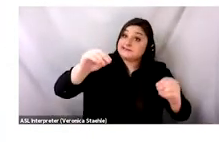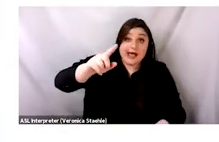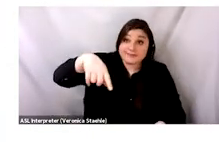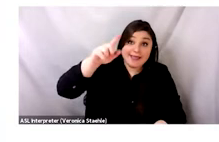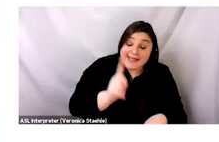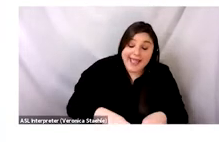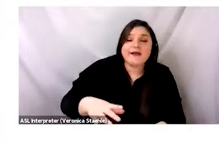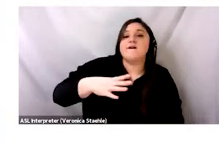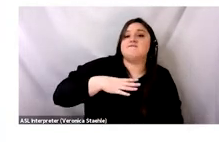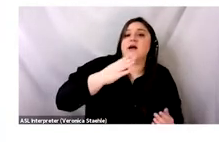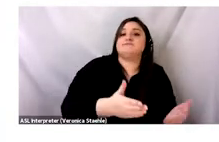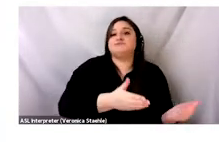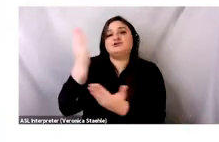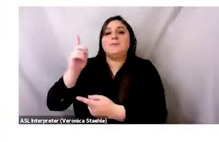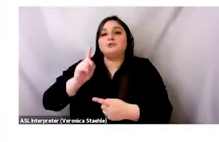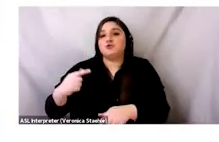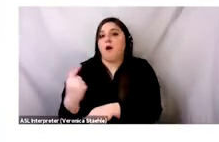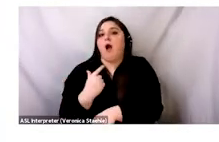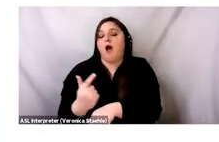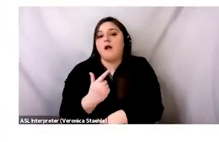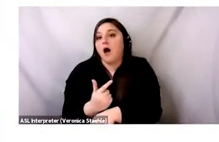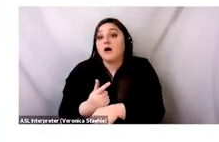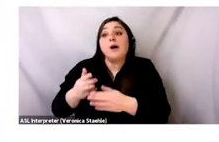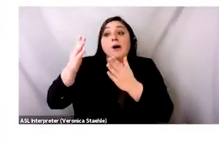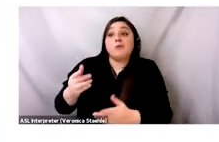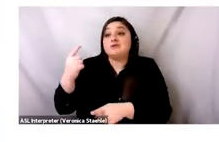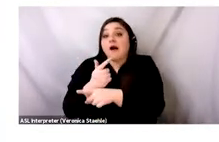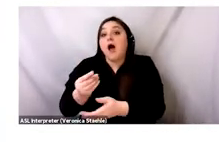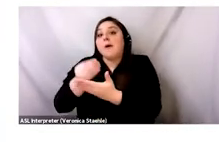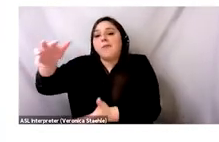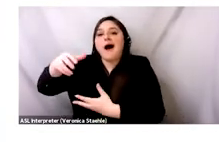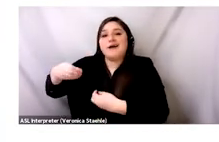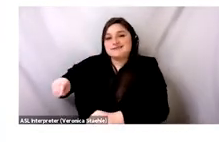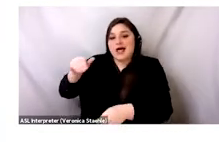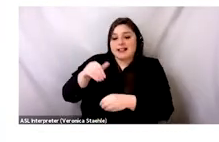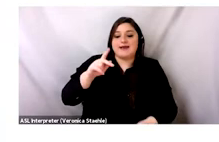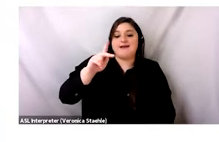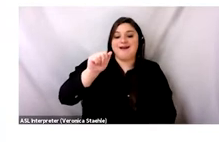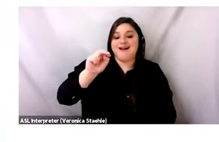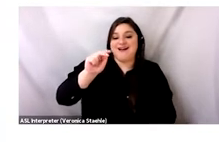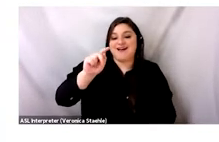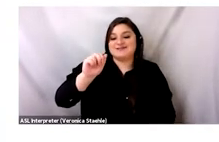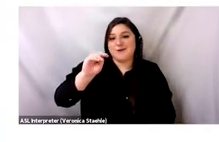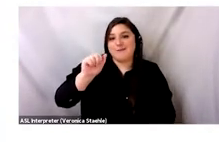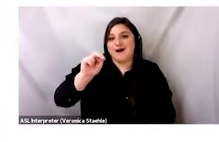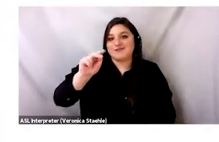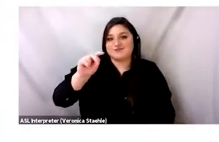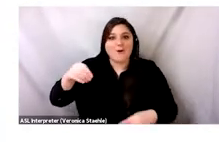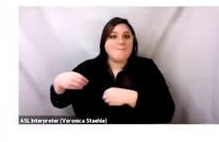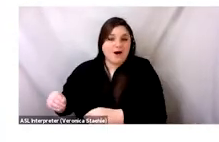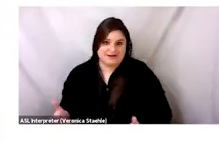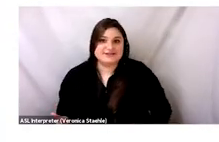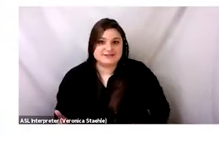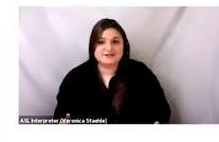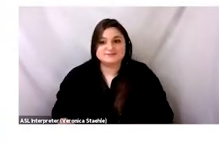sorting. Sailed up. And then exported to Ghana before it's only purchased by a retailer in Contramento. And that's, you know,